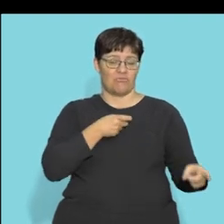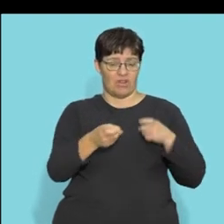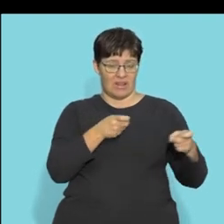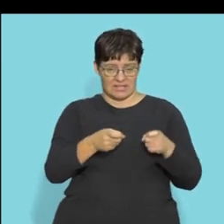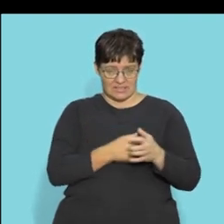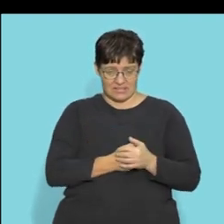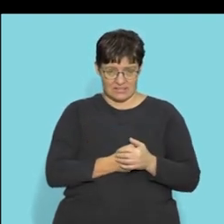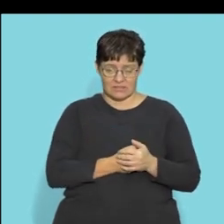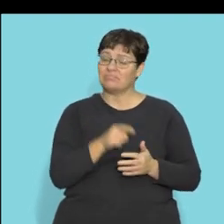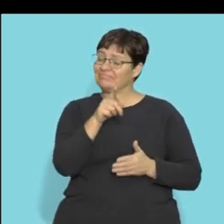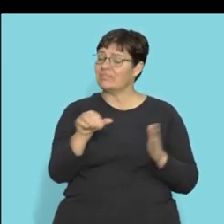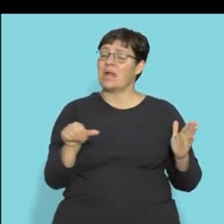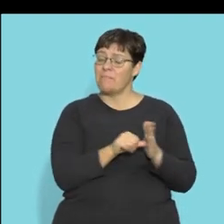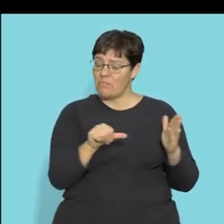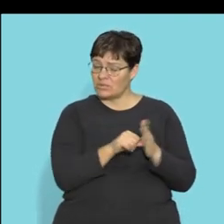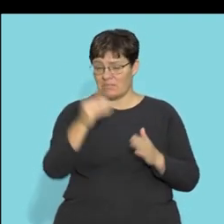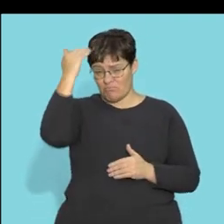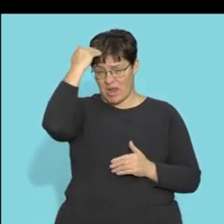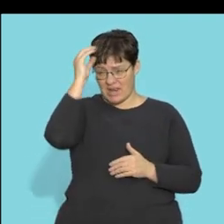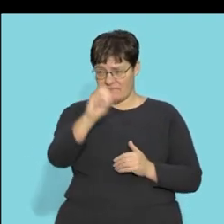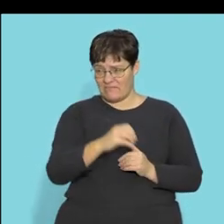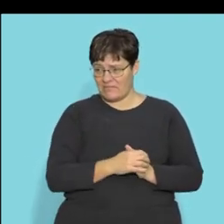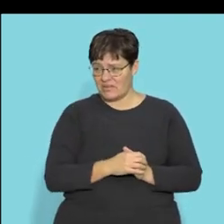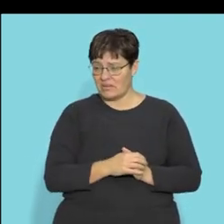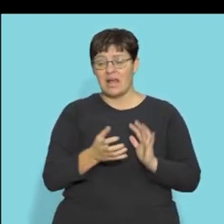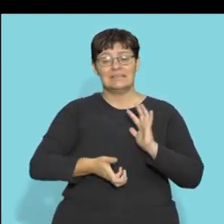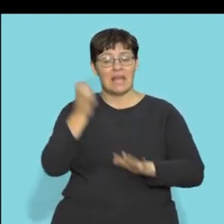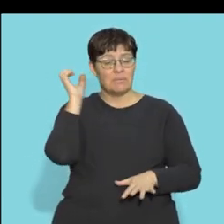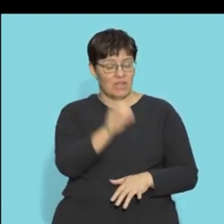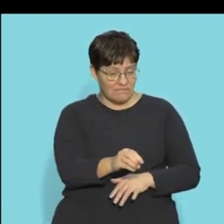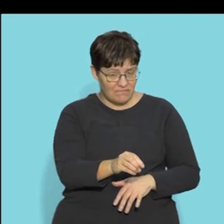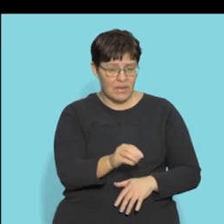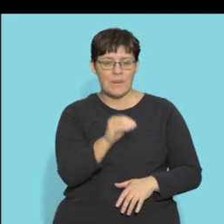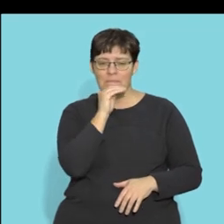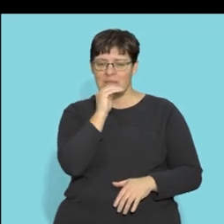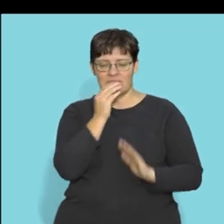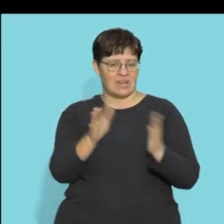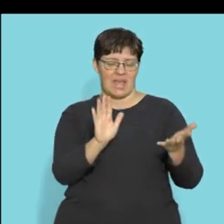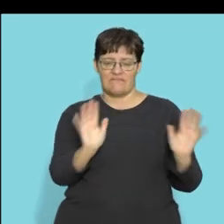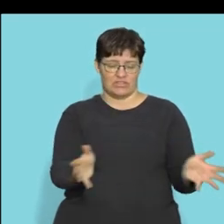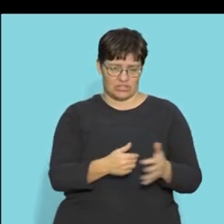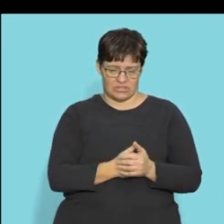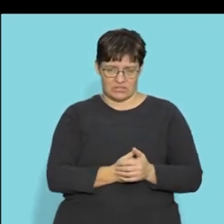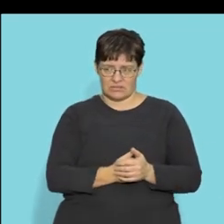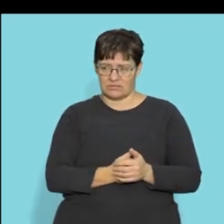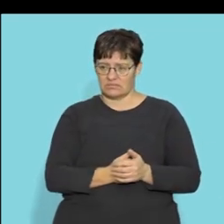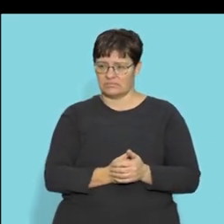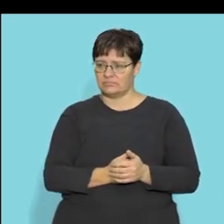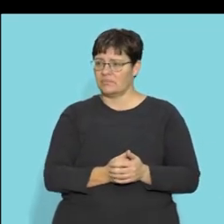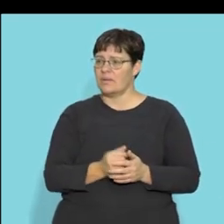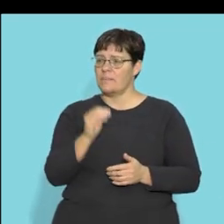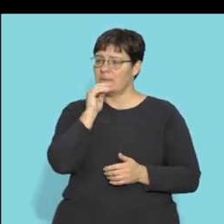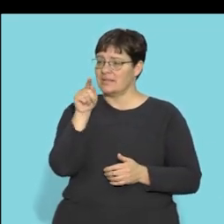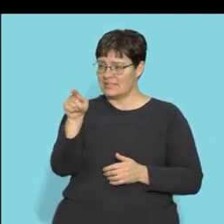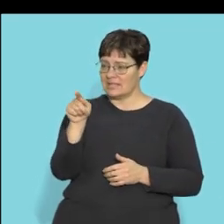remember i said this is a very important part of your brain if this is damaged then you know you're dead or you won't know